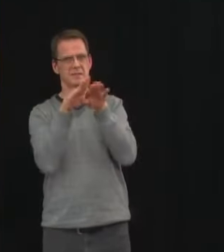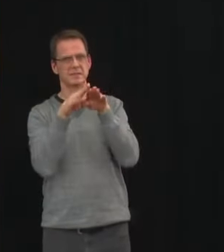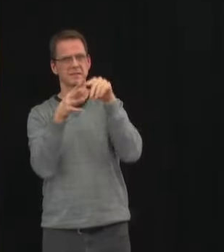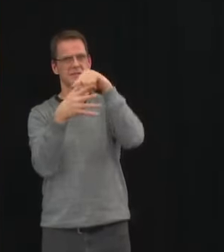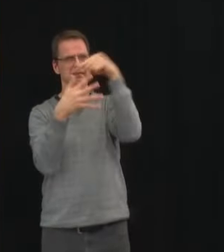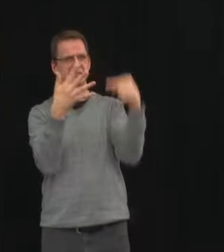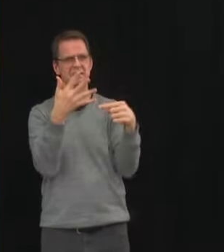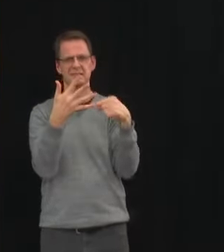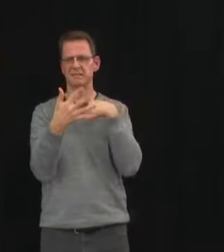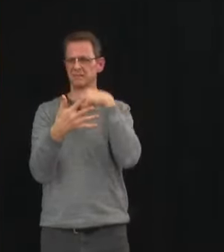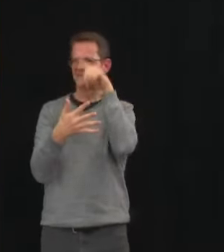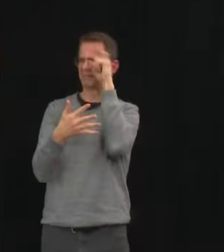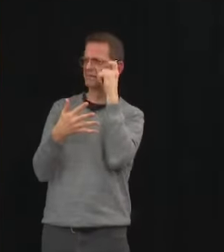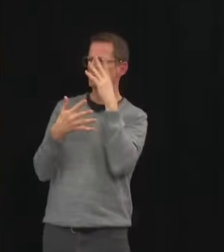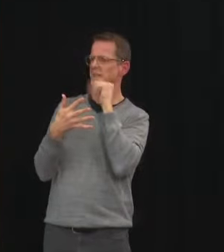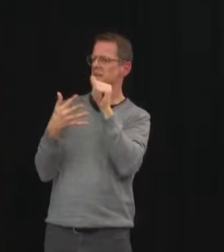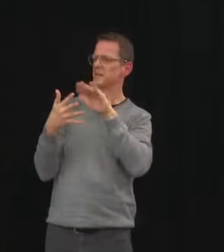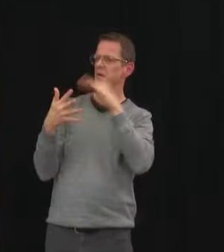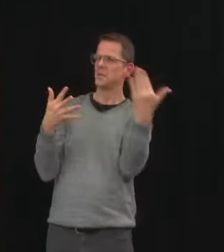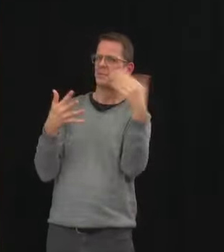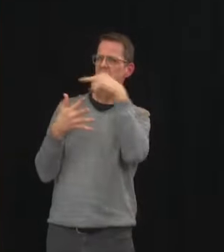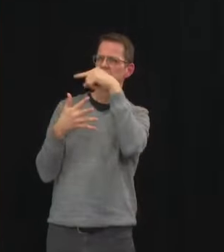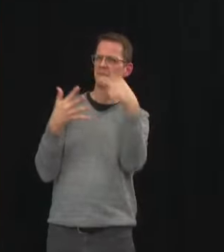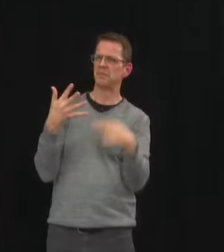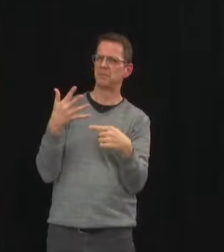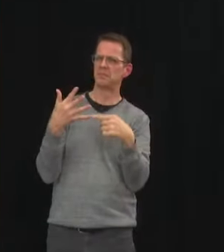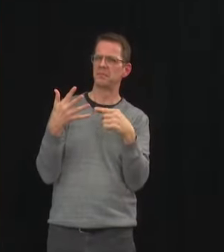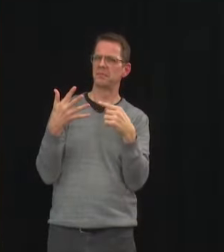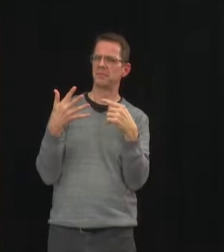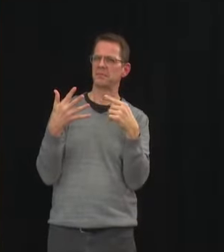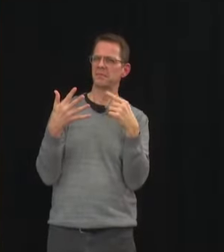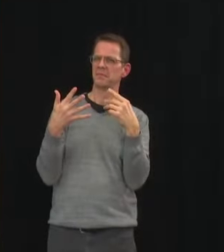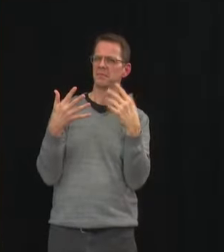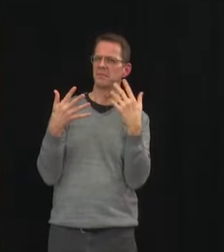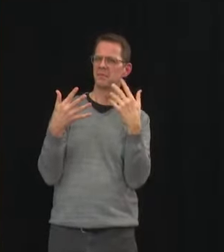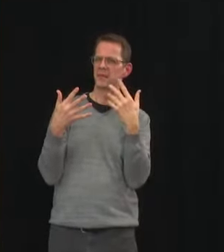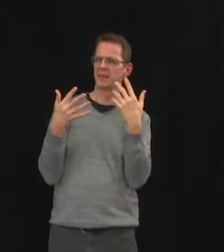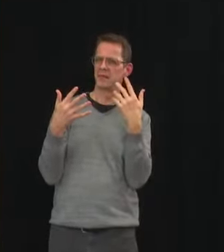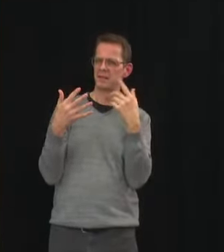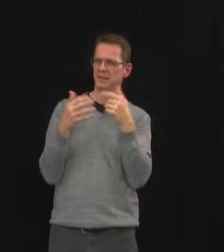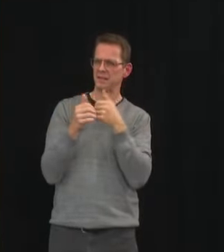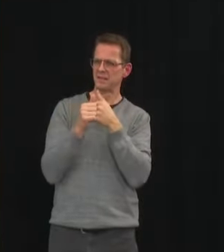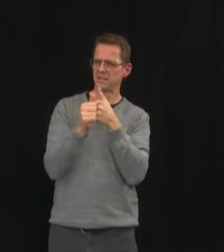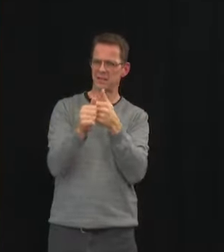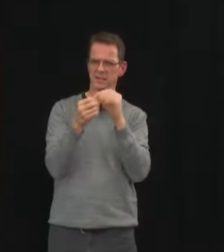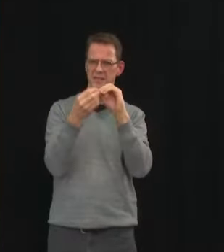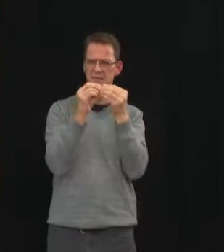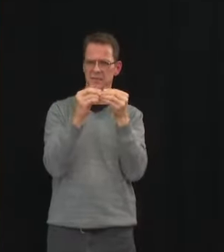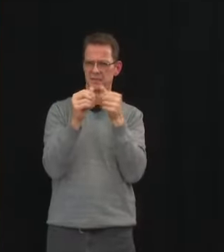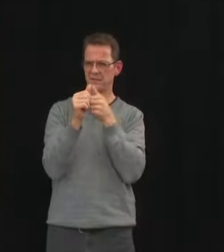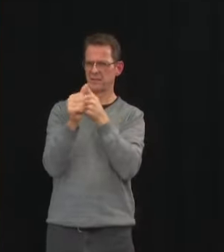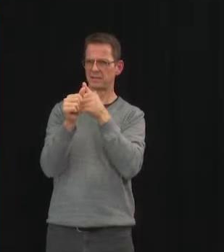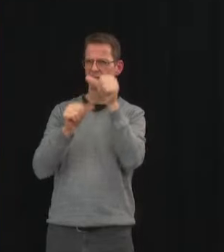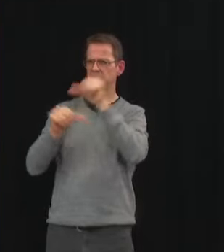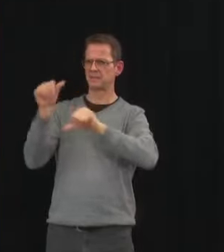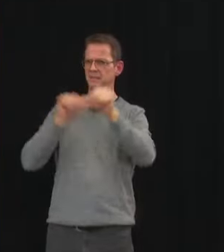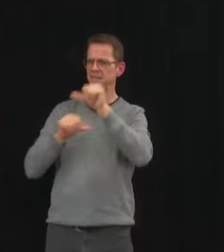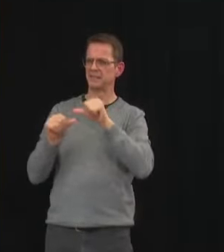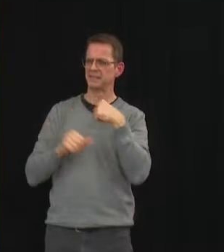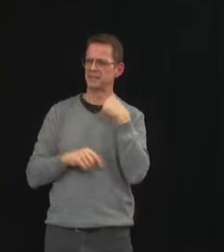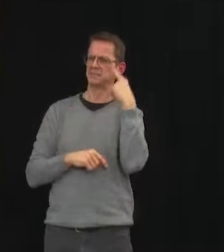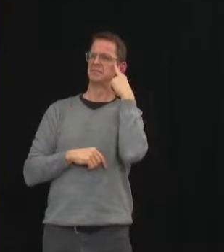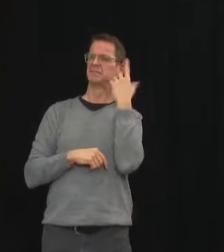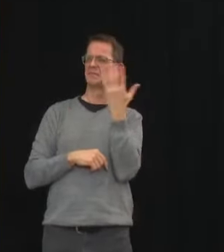uh the science of what you have about how covet is transmitted and um will you also release uh sector specific data